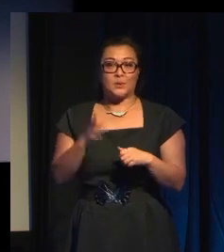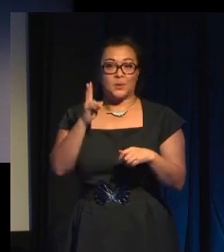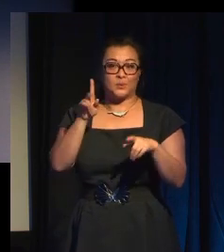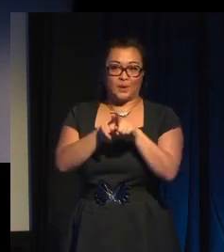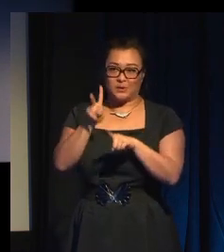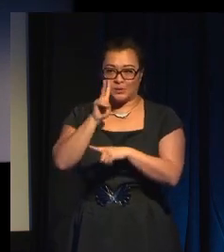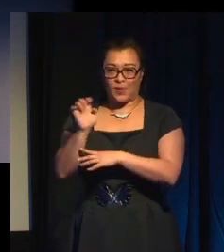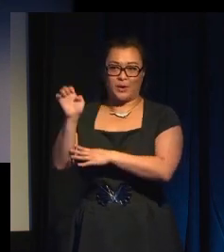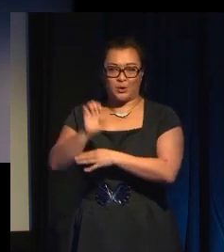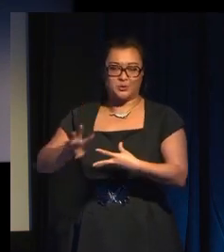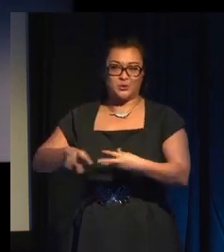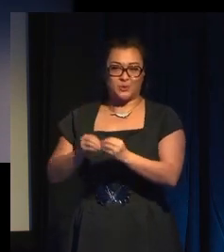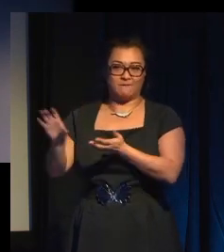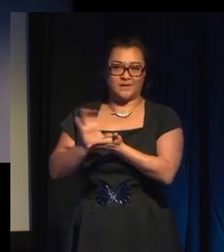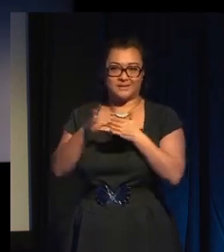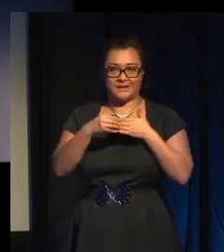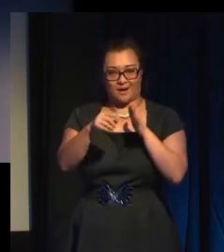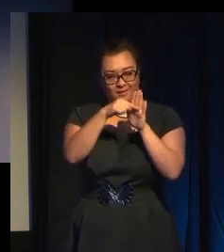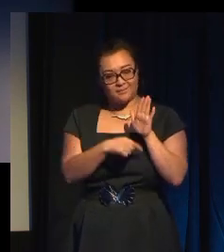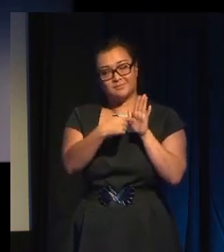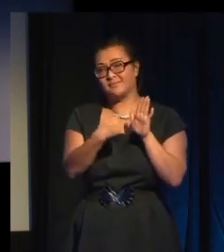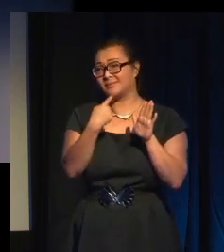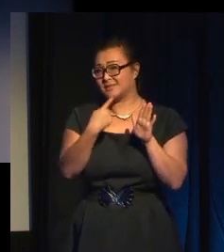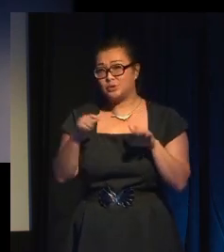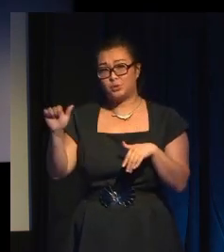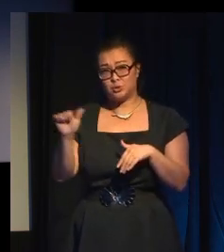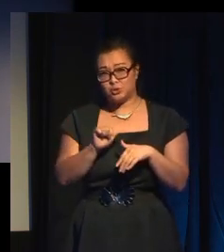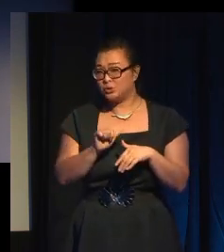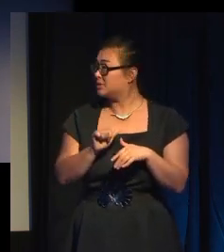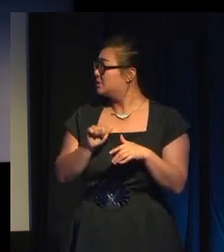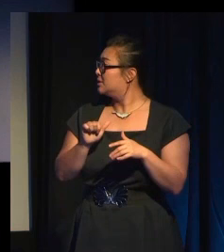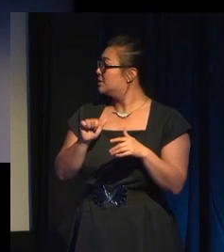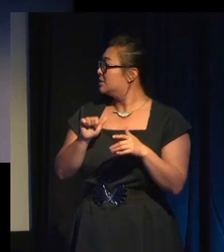prioritize story over action if you want to get supported by arts funding in Europe.